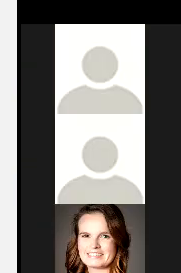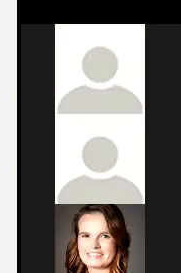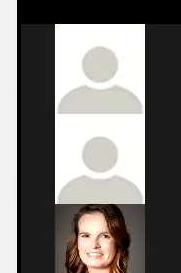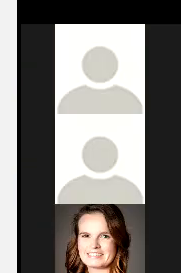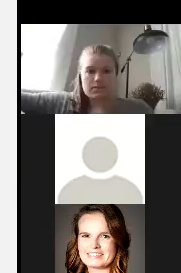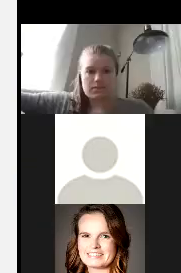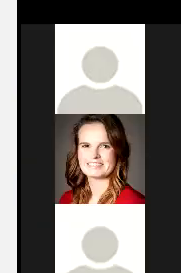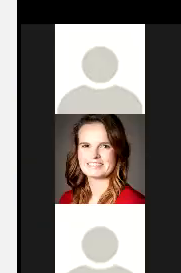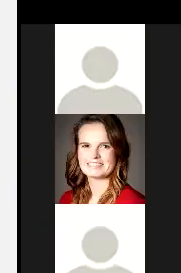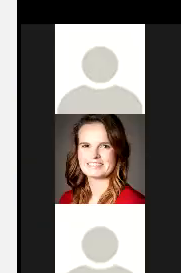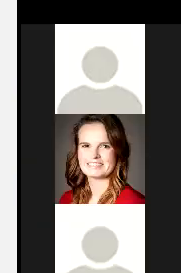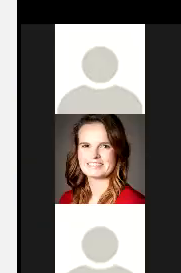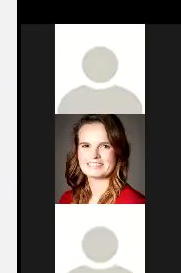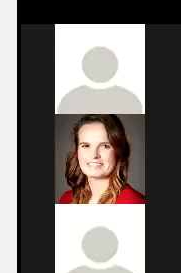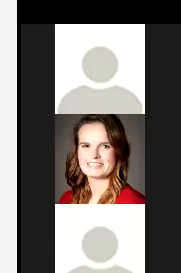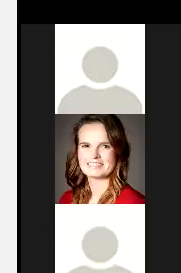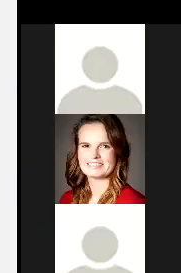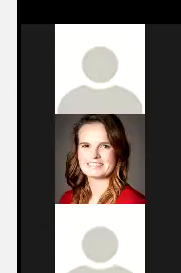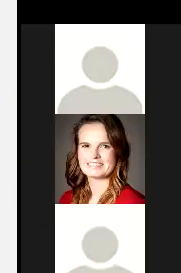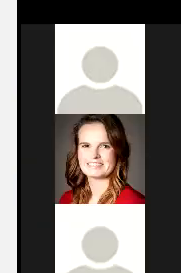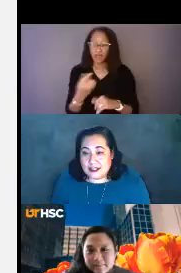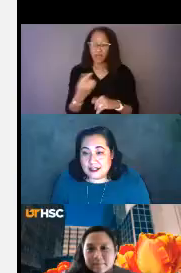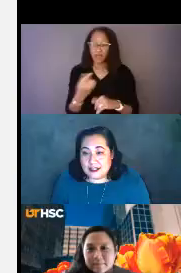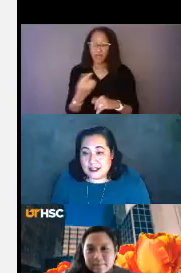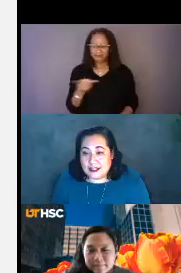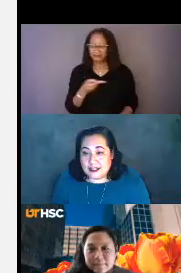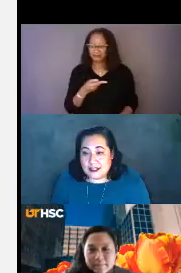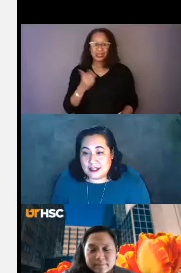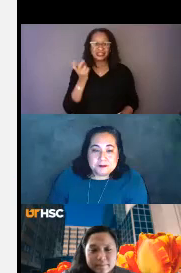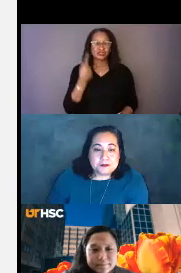is the interpreter. Because the interpreter is the one that is privy to both cultures.